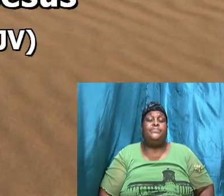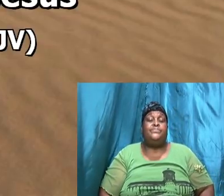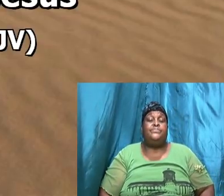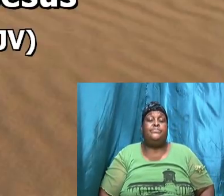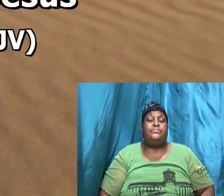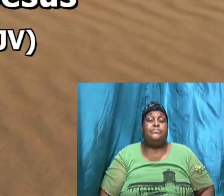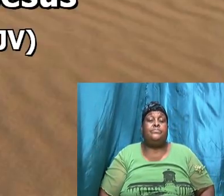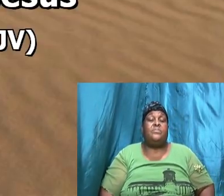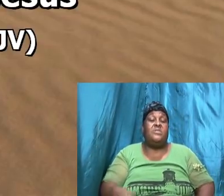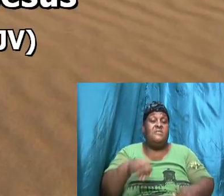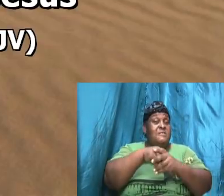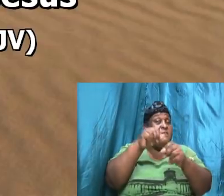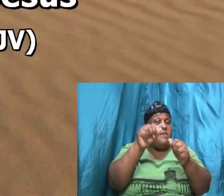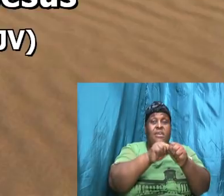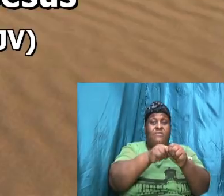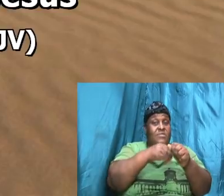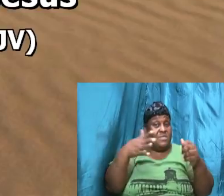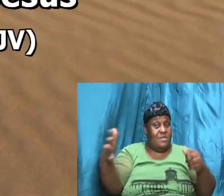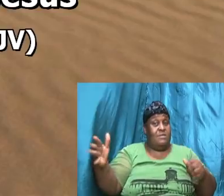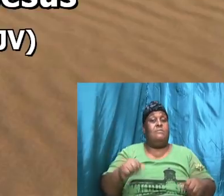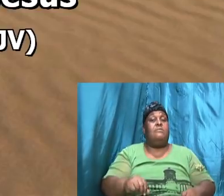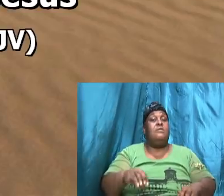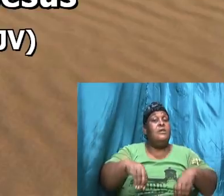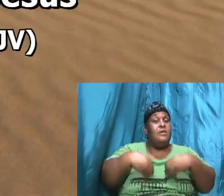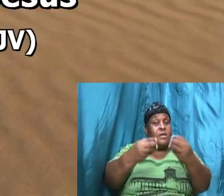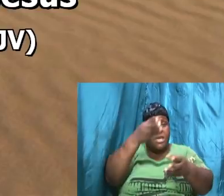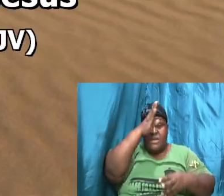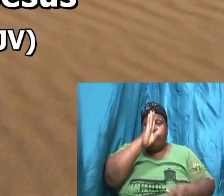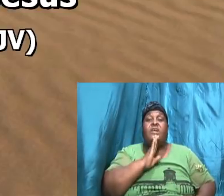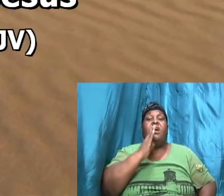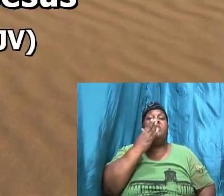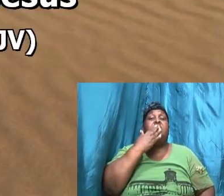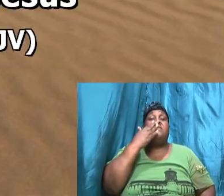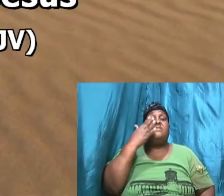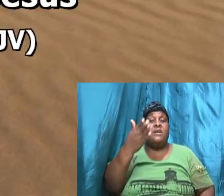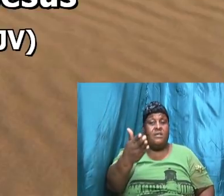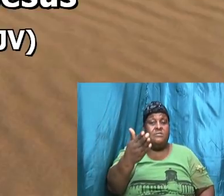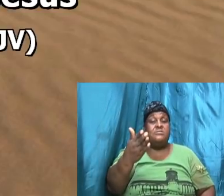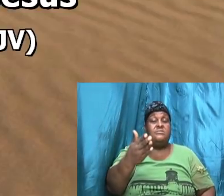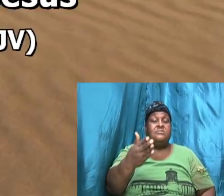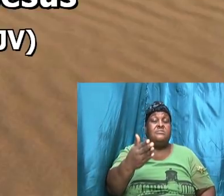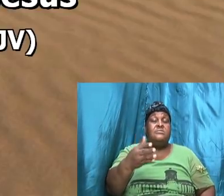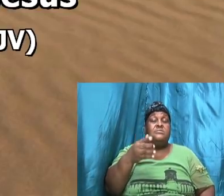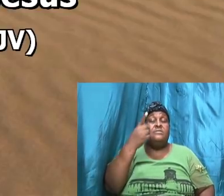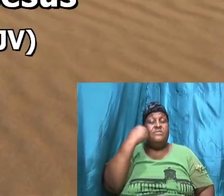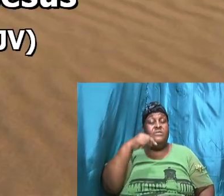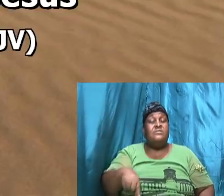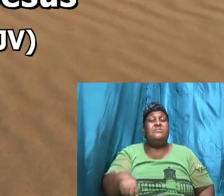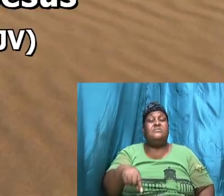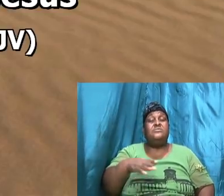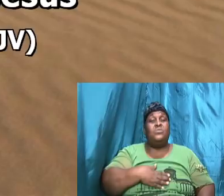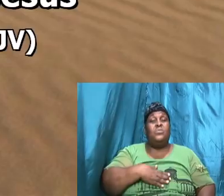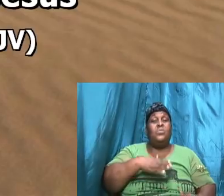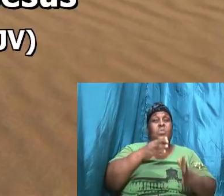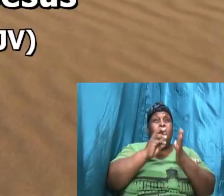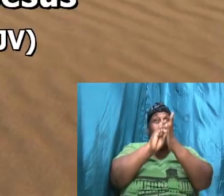in everything give thanks for this is the will of God in Christ Jesus